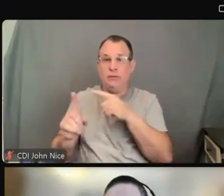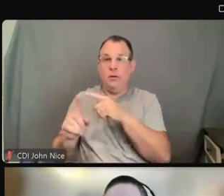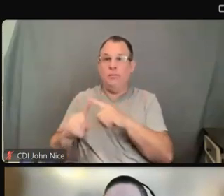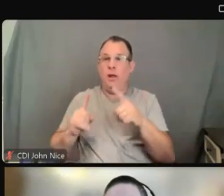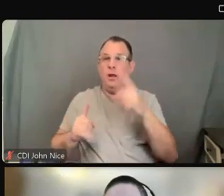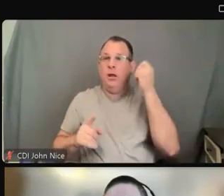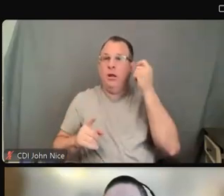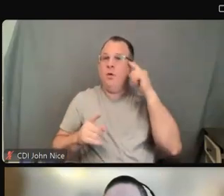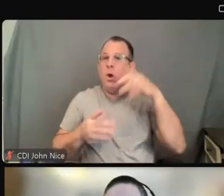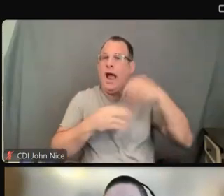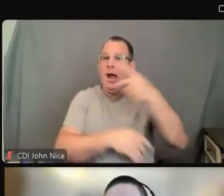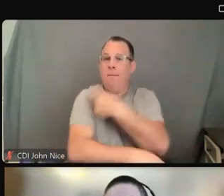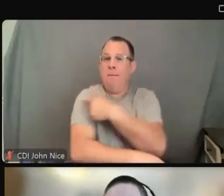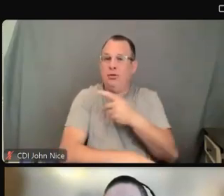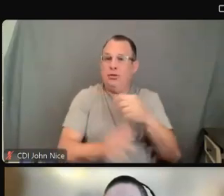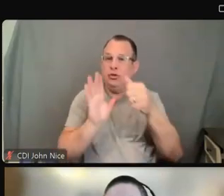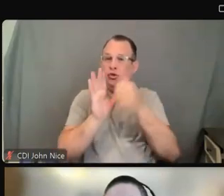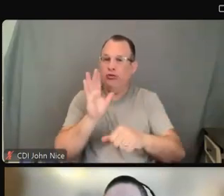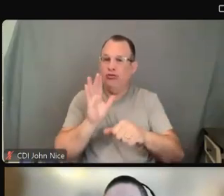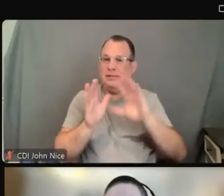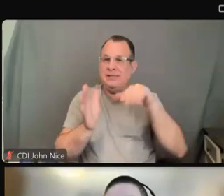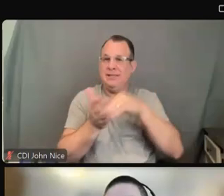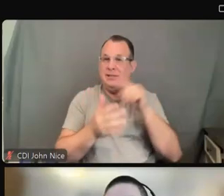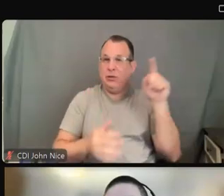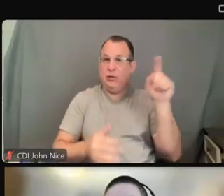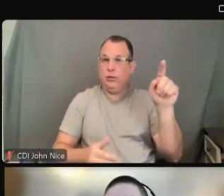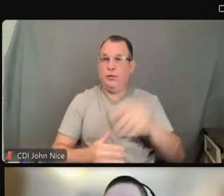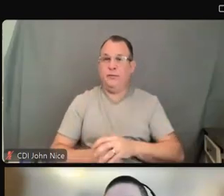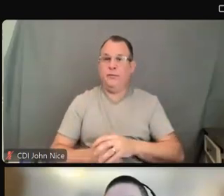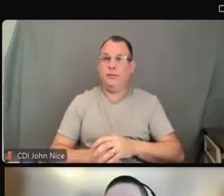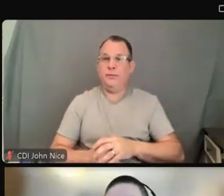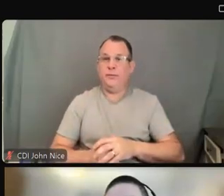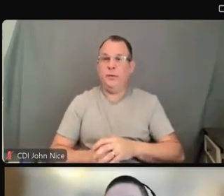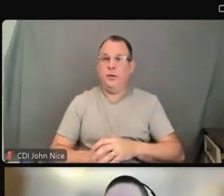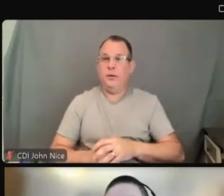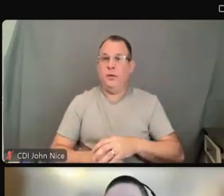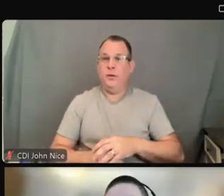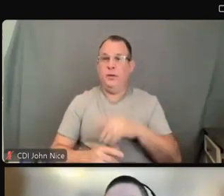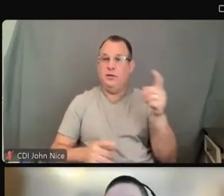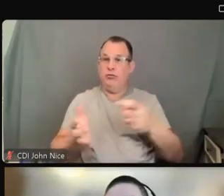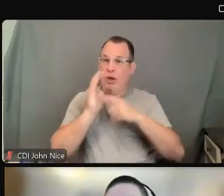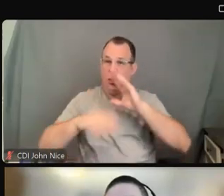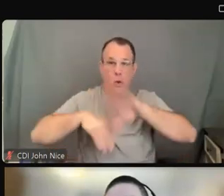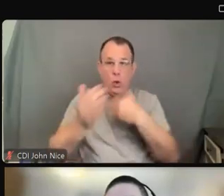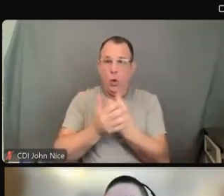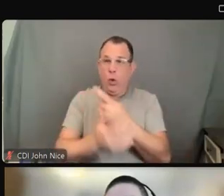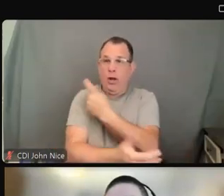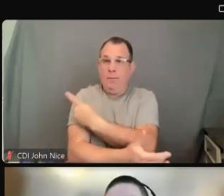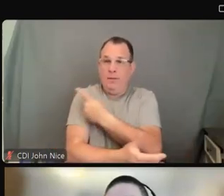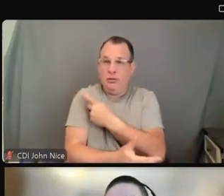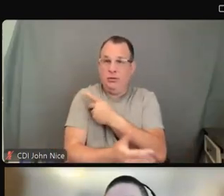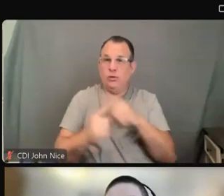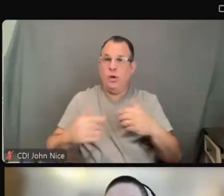center. And that outpatient center required all patients to have a responsible